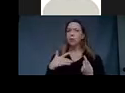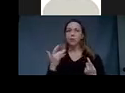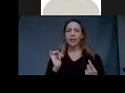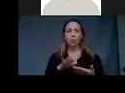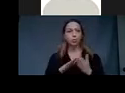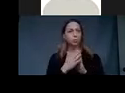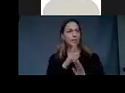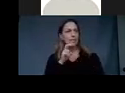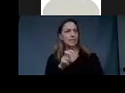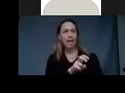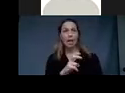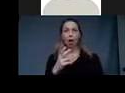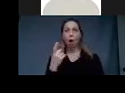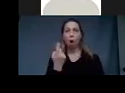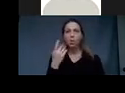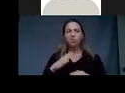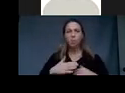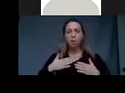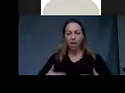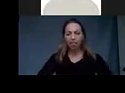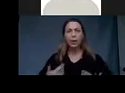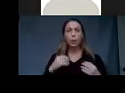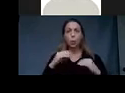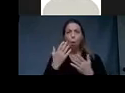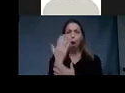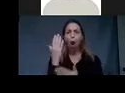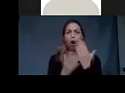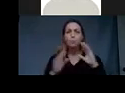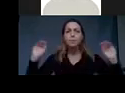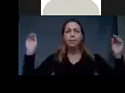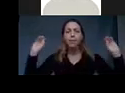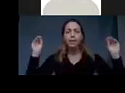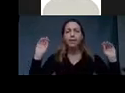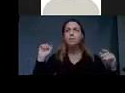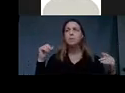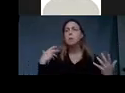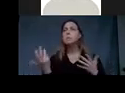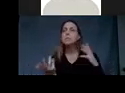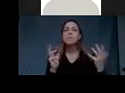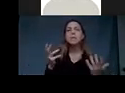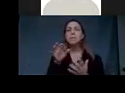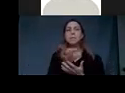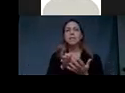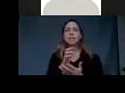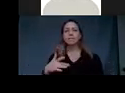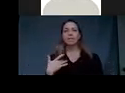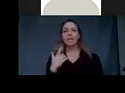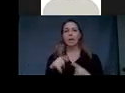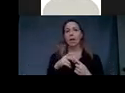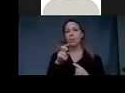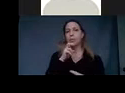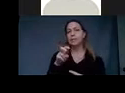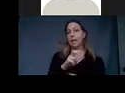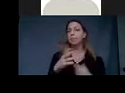crawling on their belly. They have no arms. So it's, there's this mixed feeling about the snake. Anyway, he's